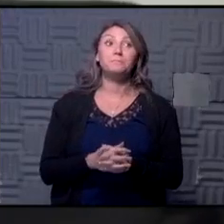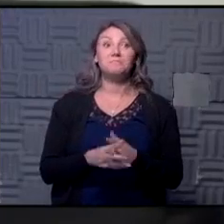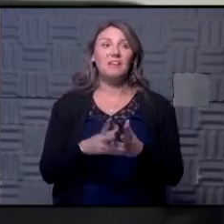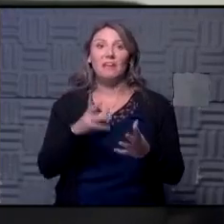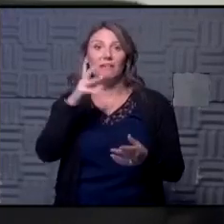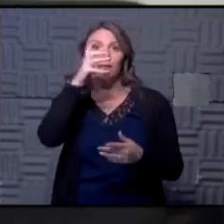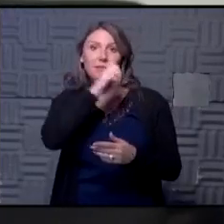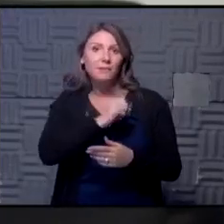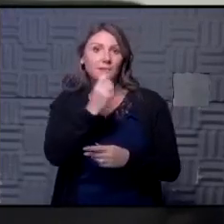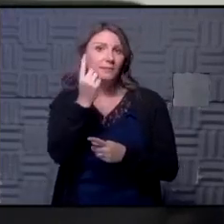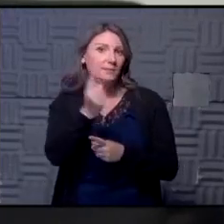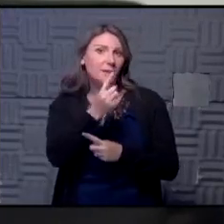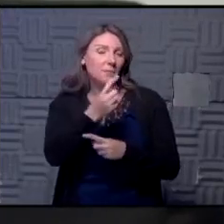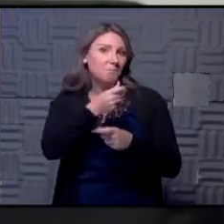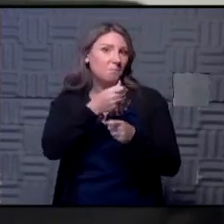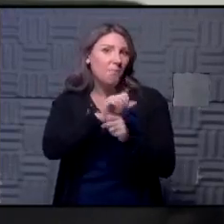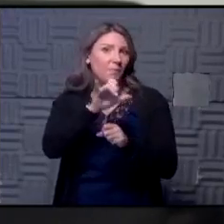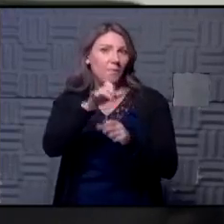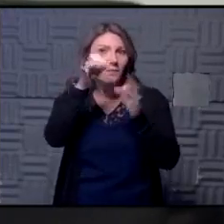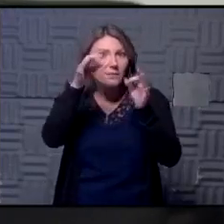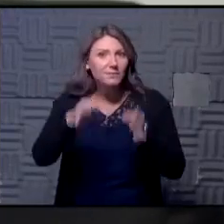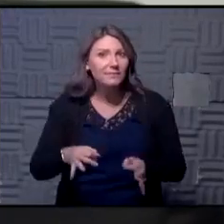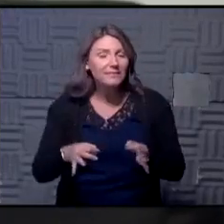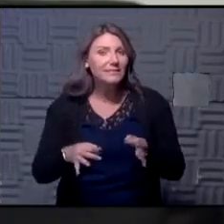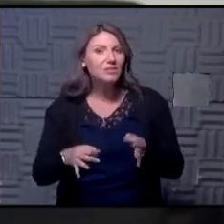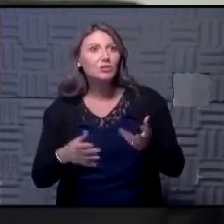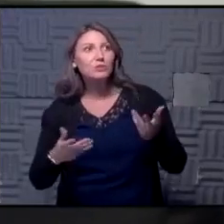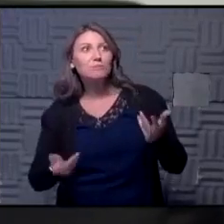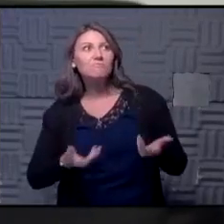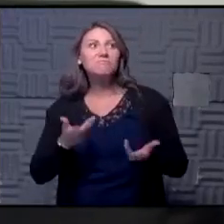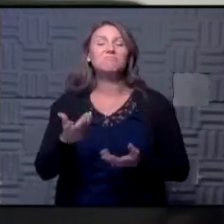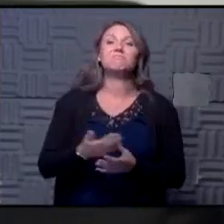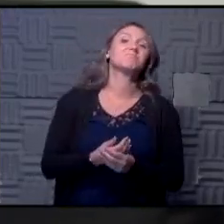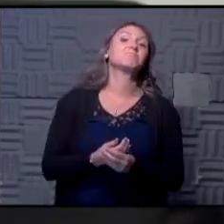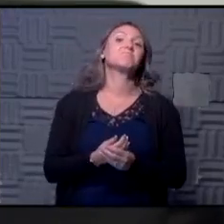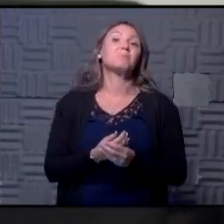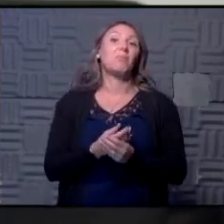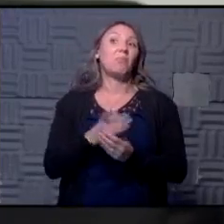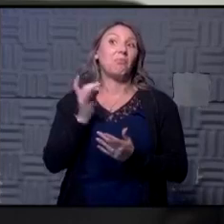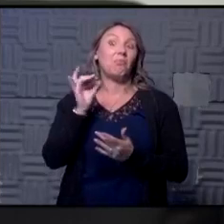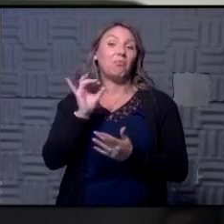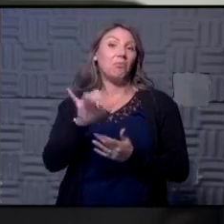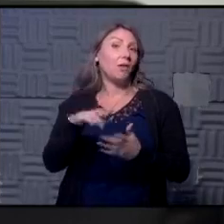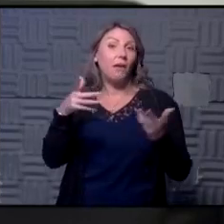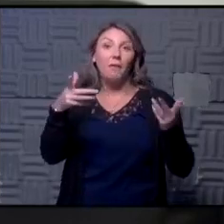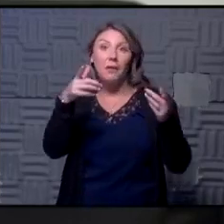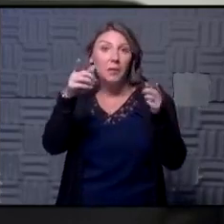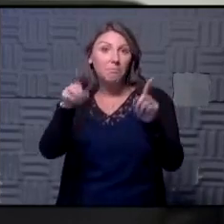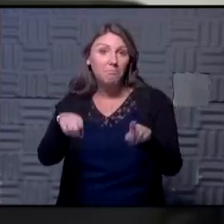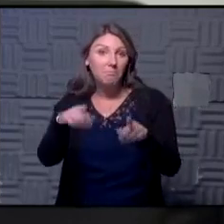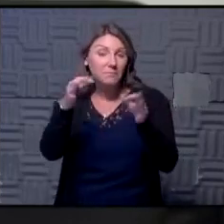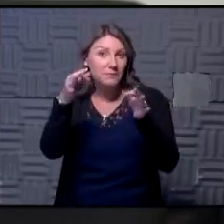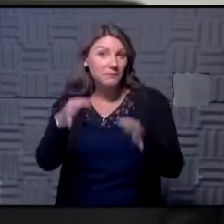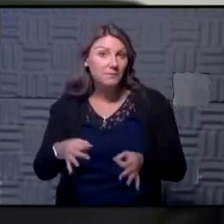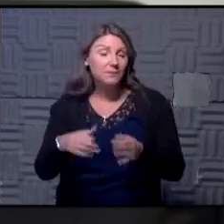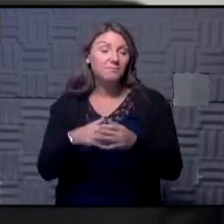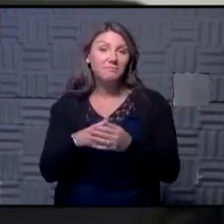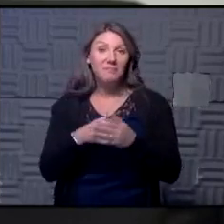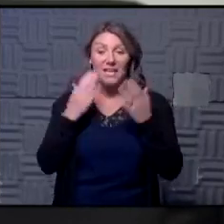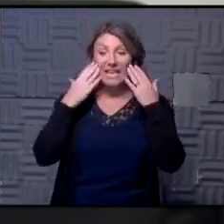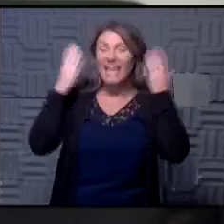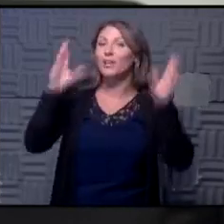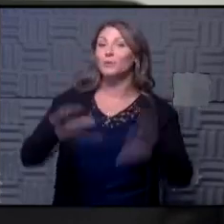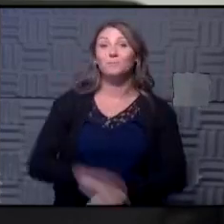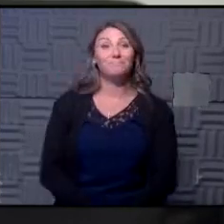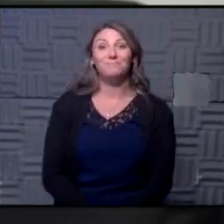someone has made that decision that um that would take place and um you know I don't